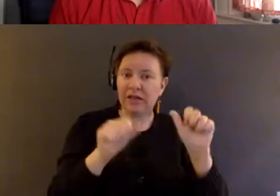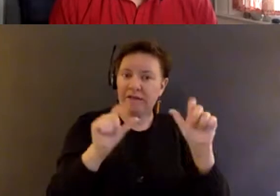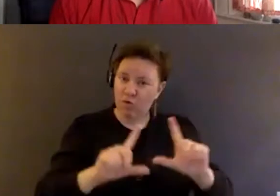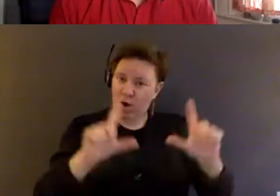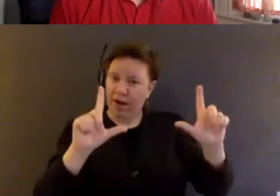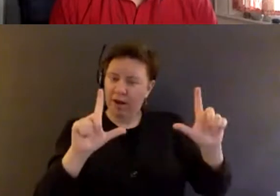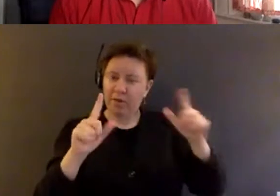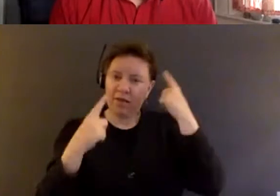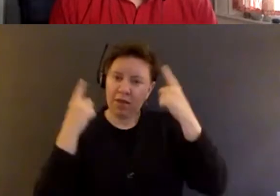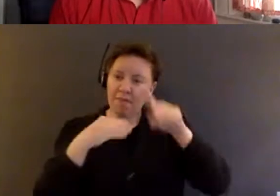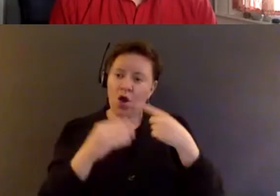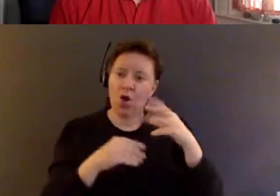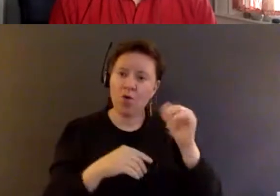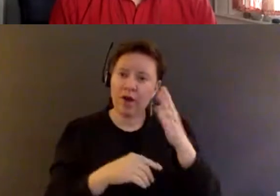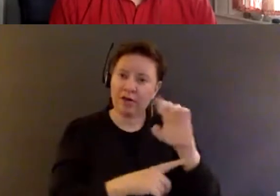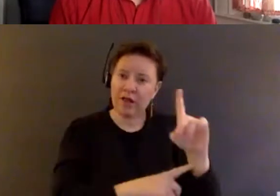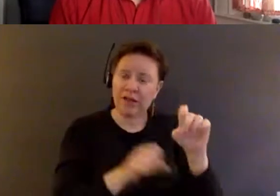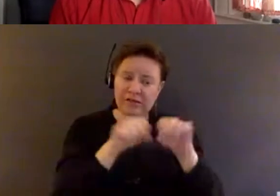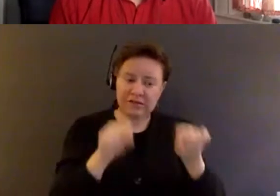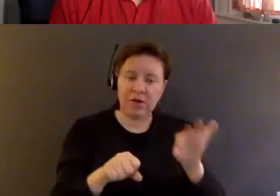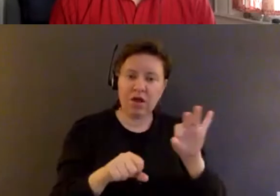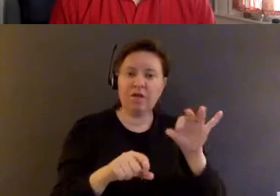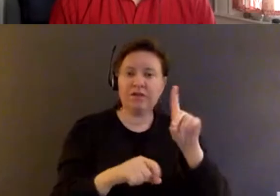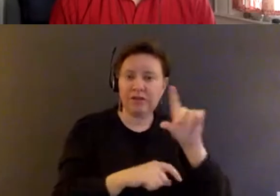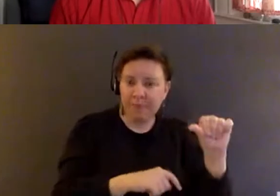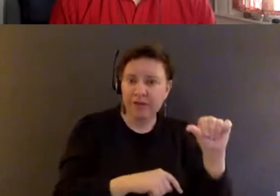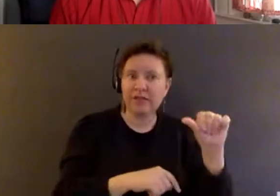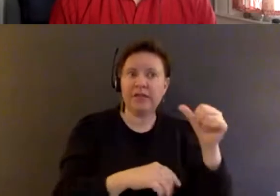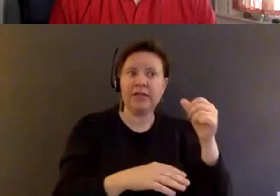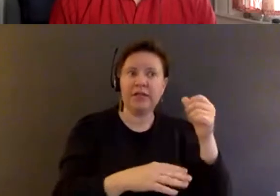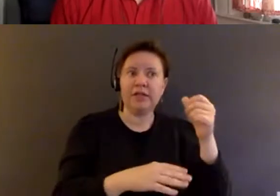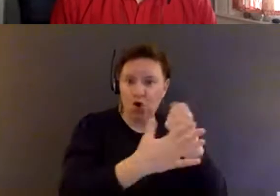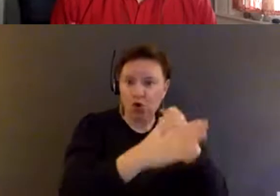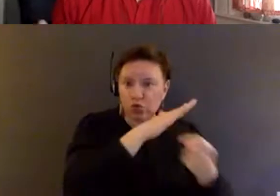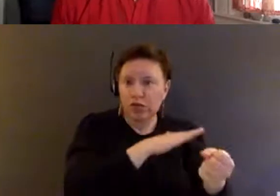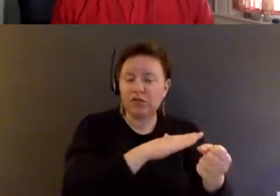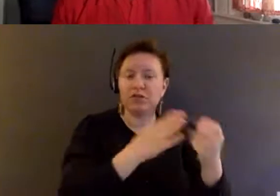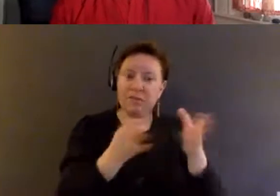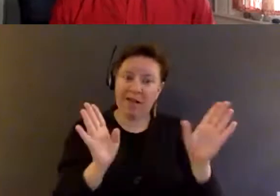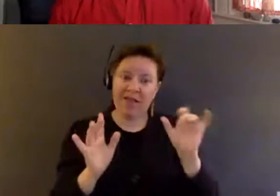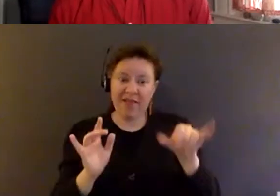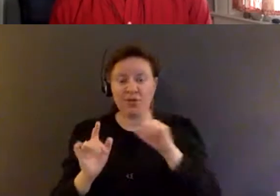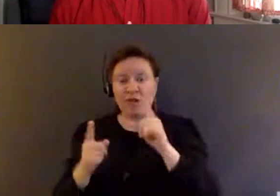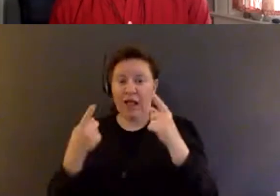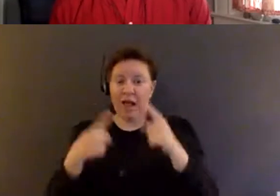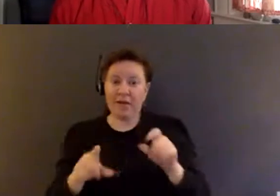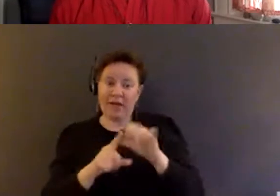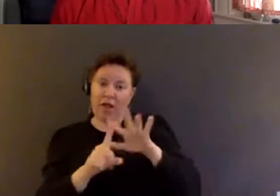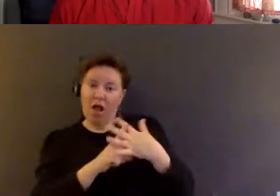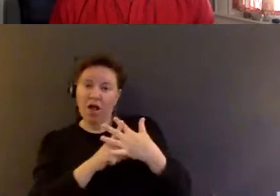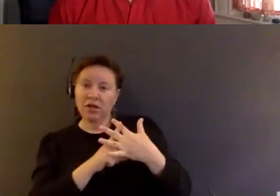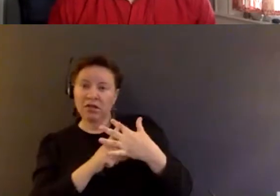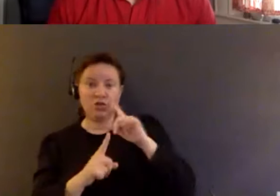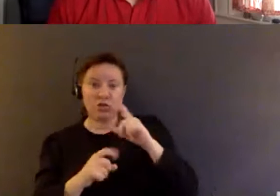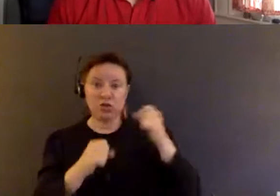of, um, disability incarceration, incarceration generally. And that's also happening in the context of there being a really